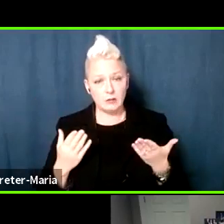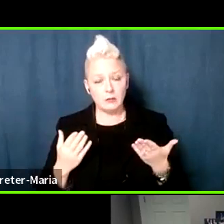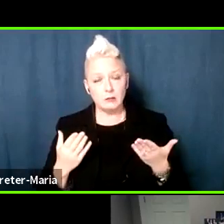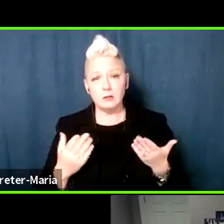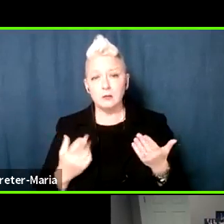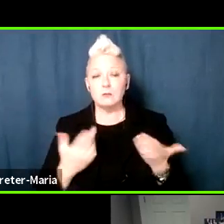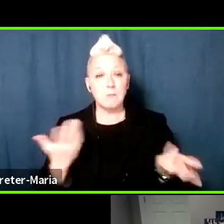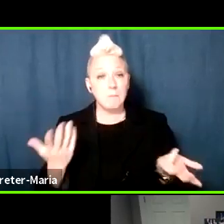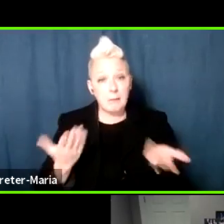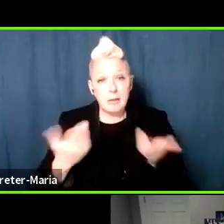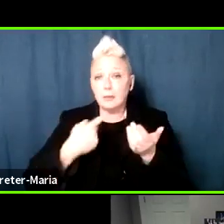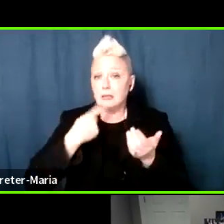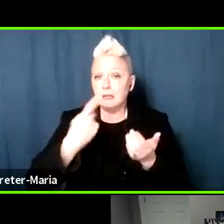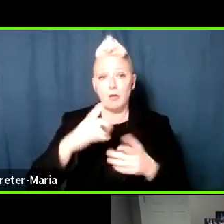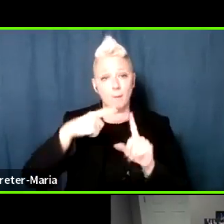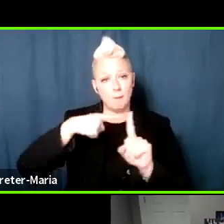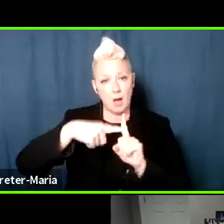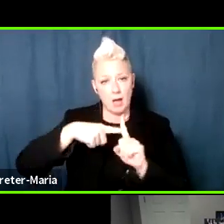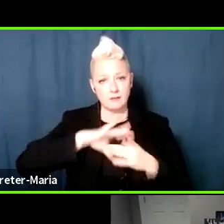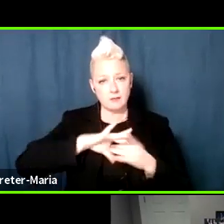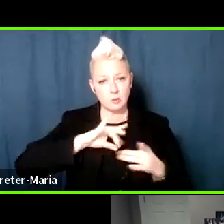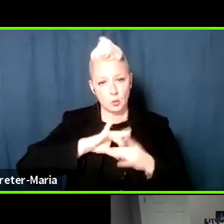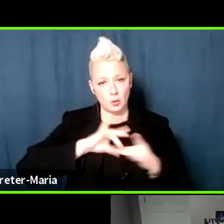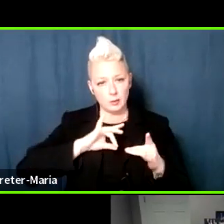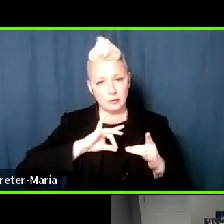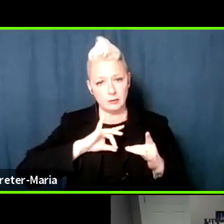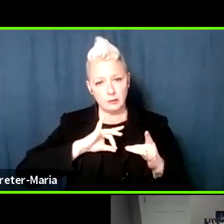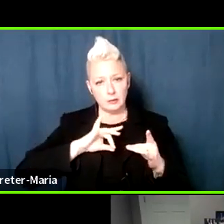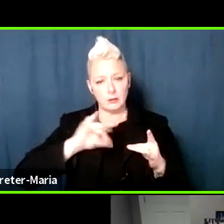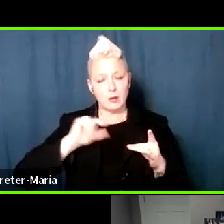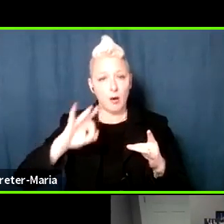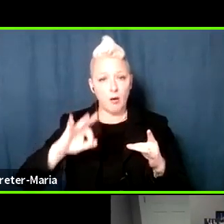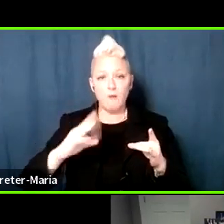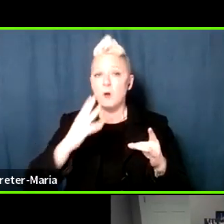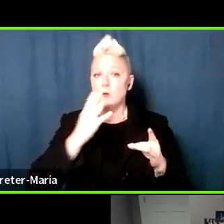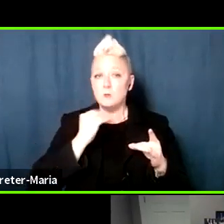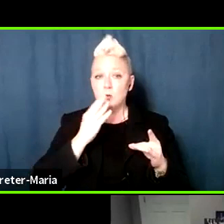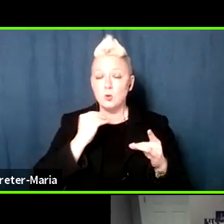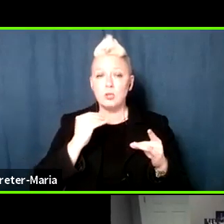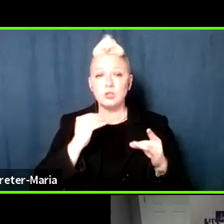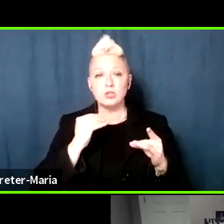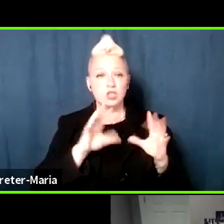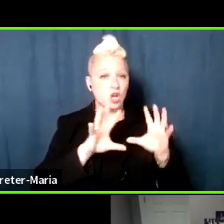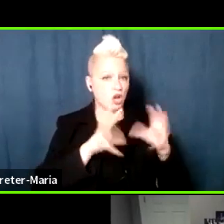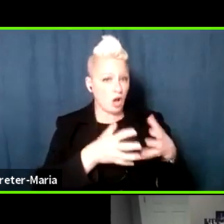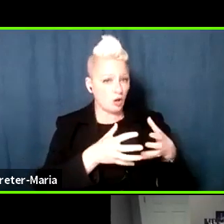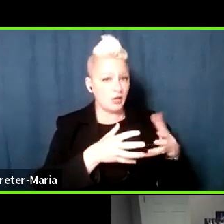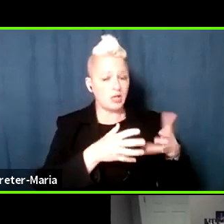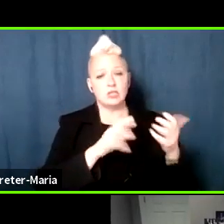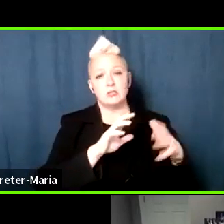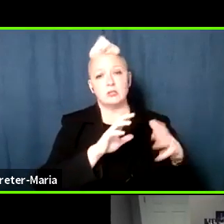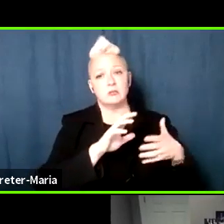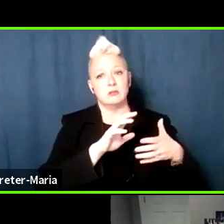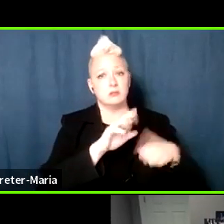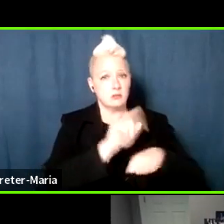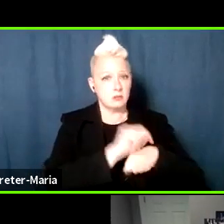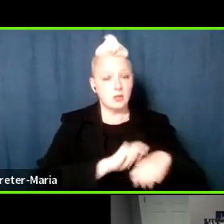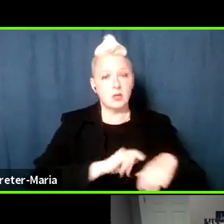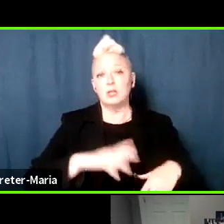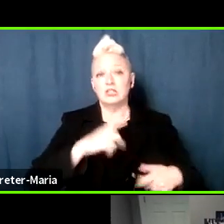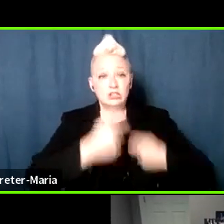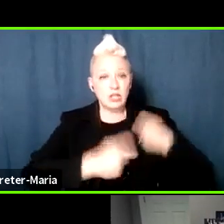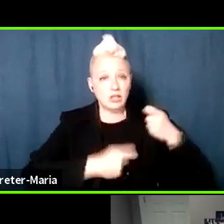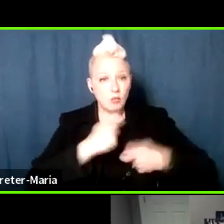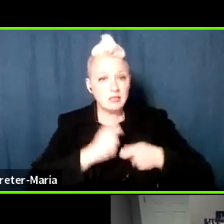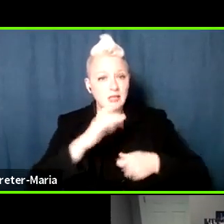positive stories, uh, of Jewish congregations of Jewish generosity of spirit, which I